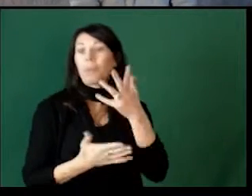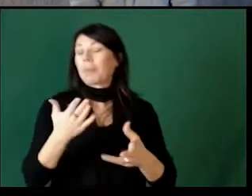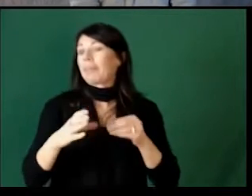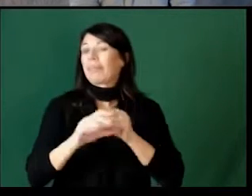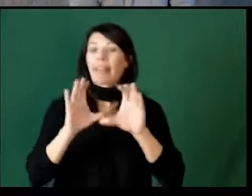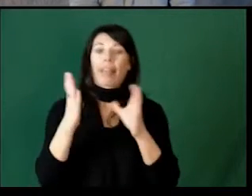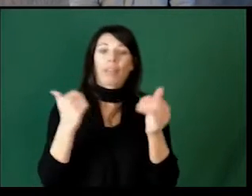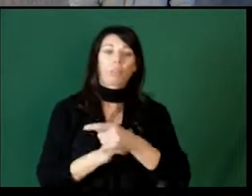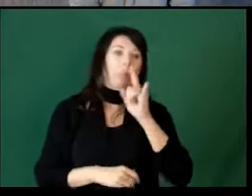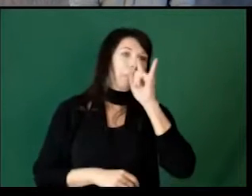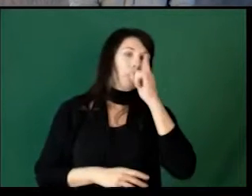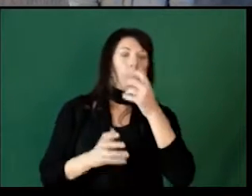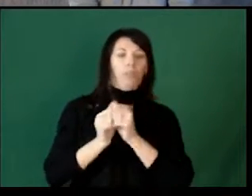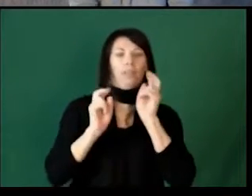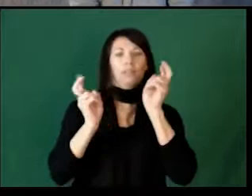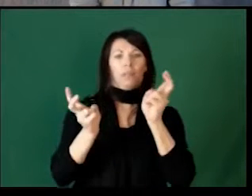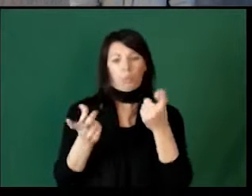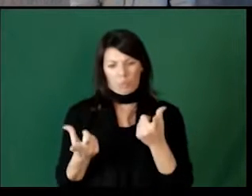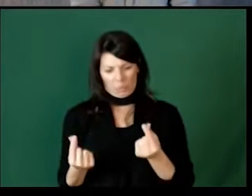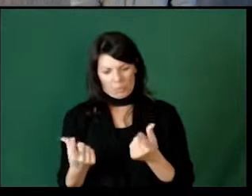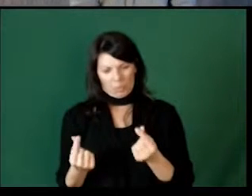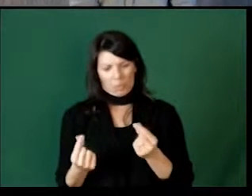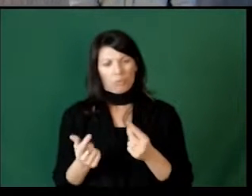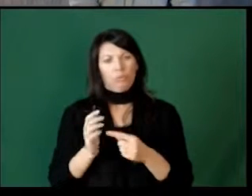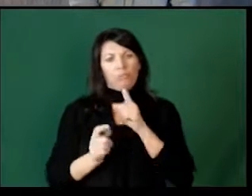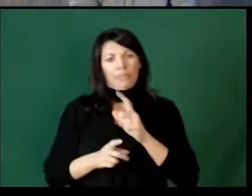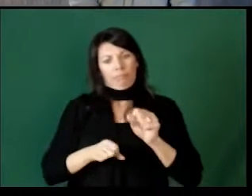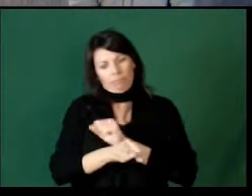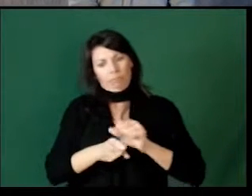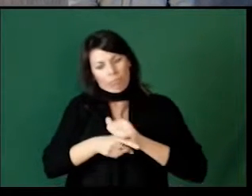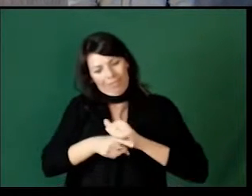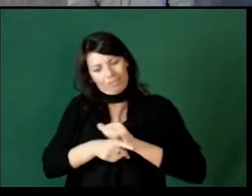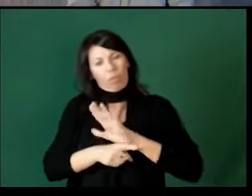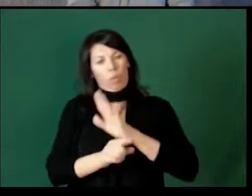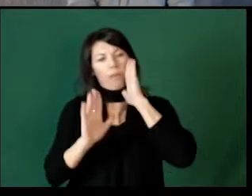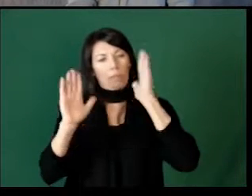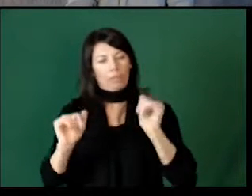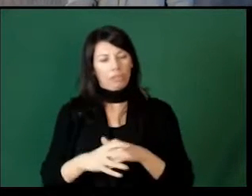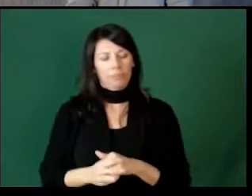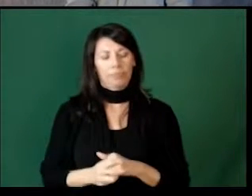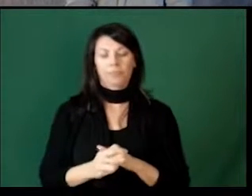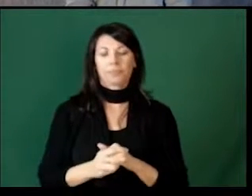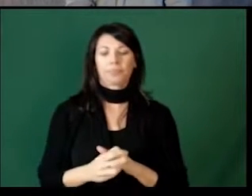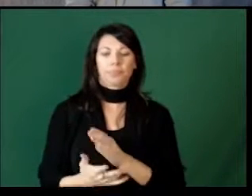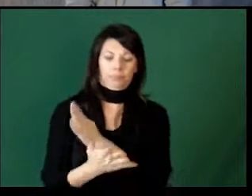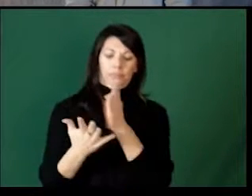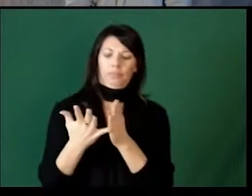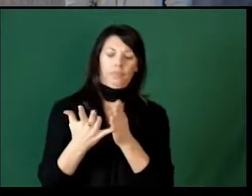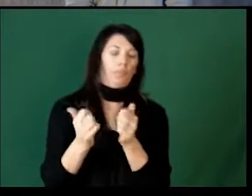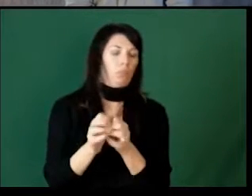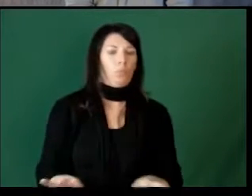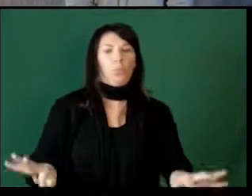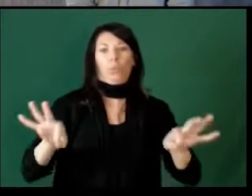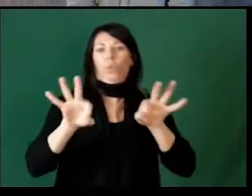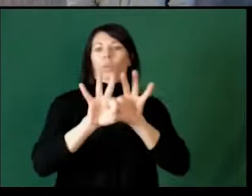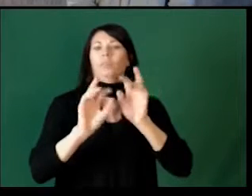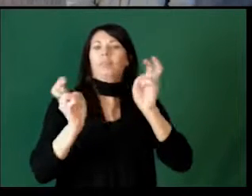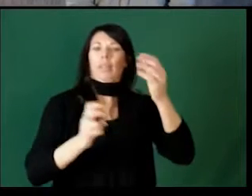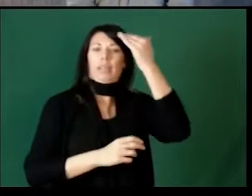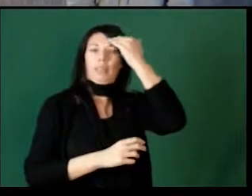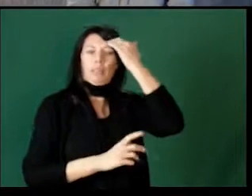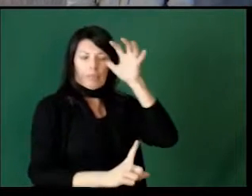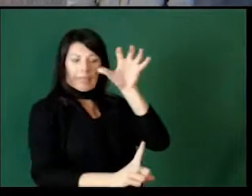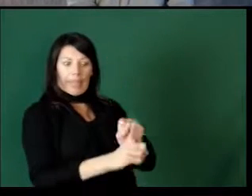you're bored with the topic? Practicing those behavior expectations. Next and most important is the acknowledgement,